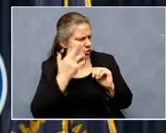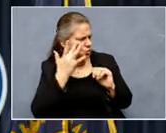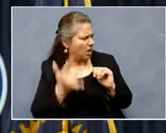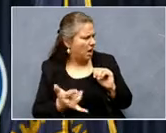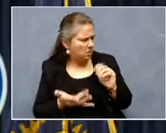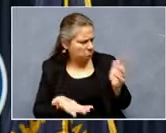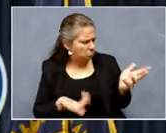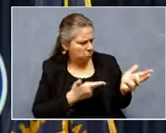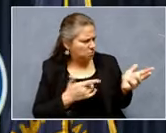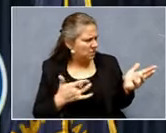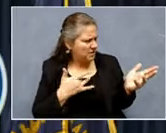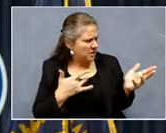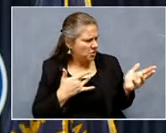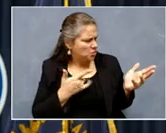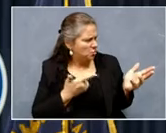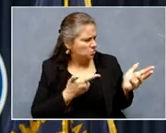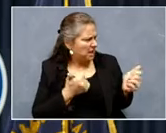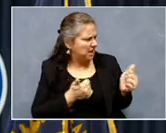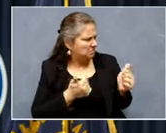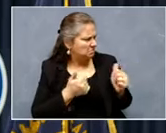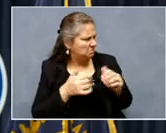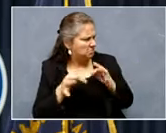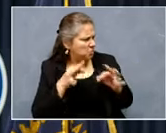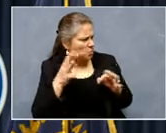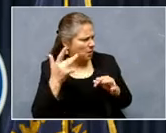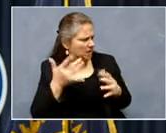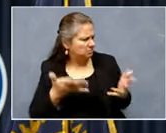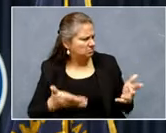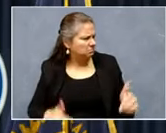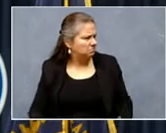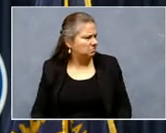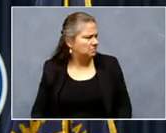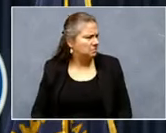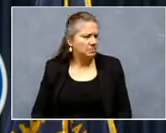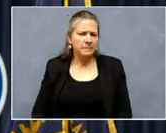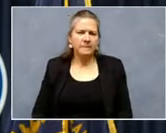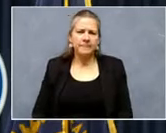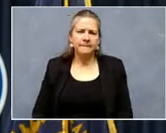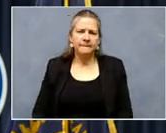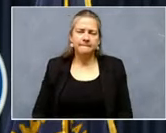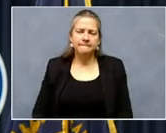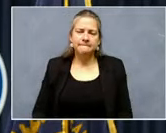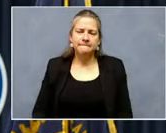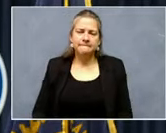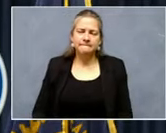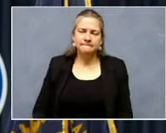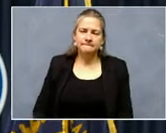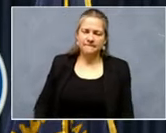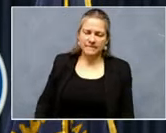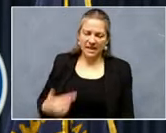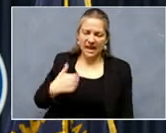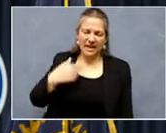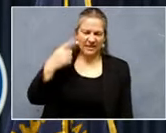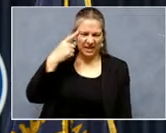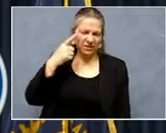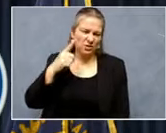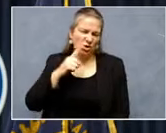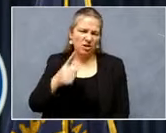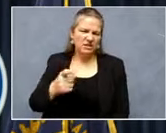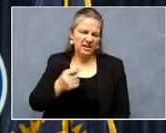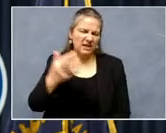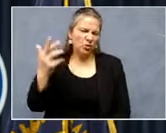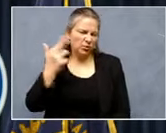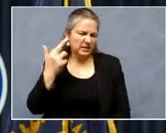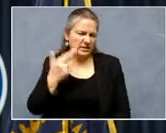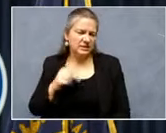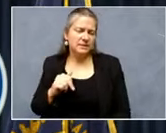thought, if you can kind of expand on a reason for that possibly. Well, I think, I think there are a number of, of reasons. Um,